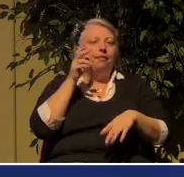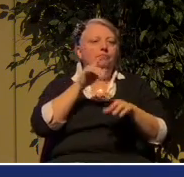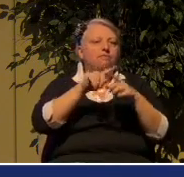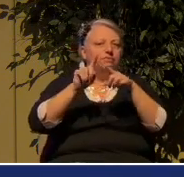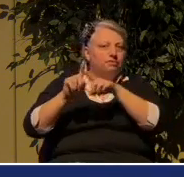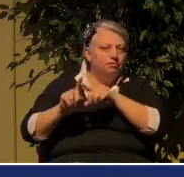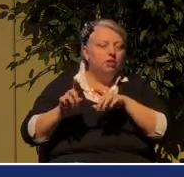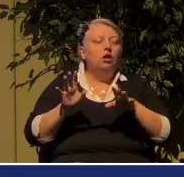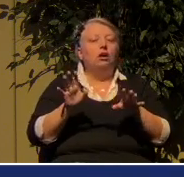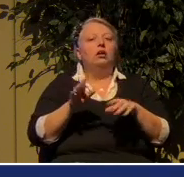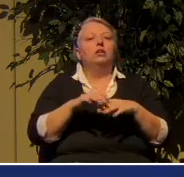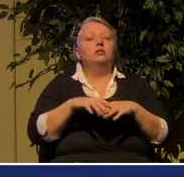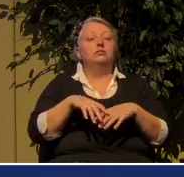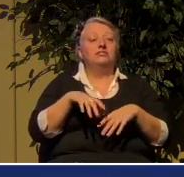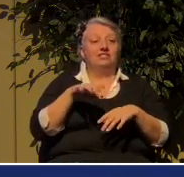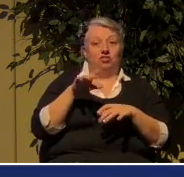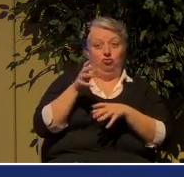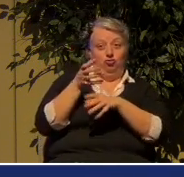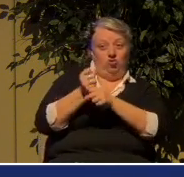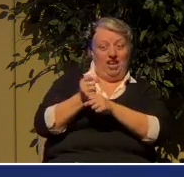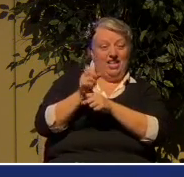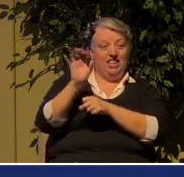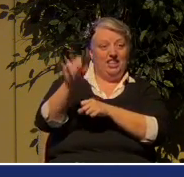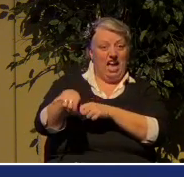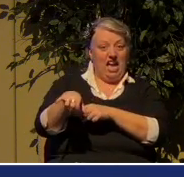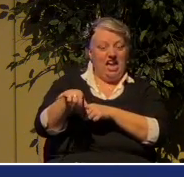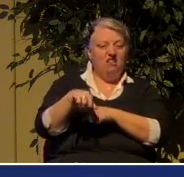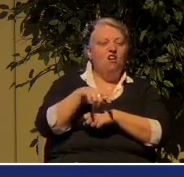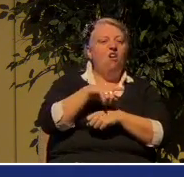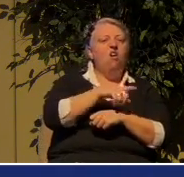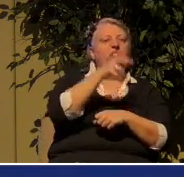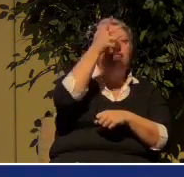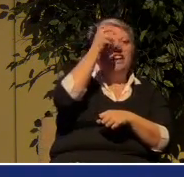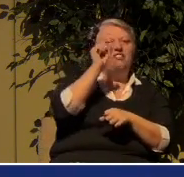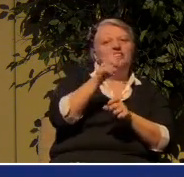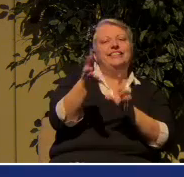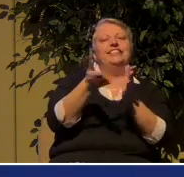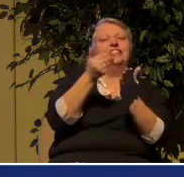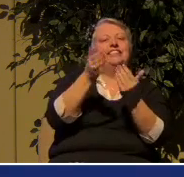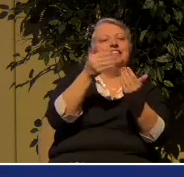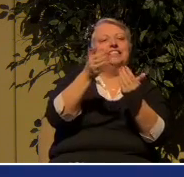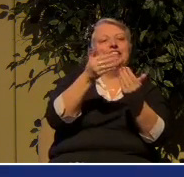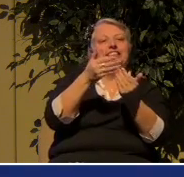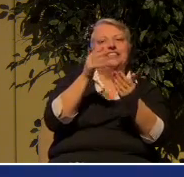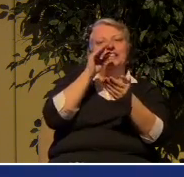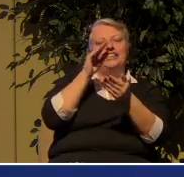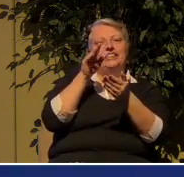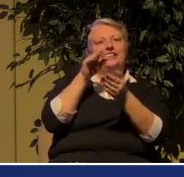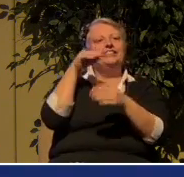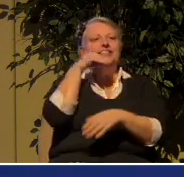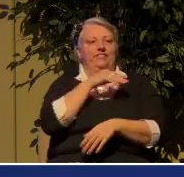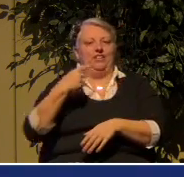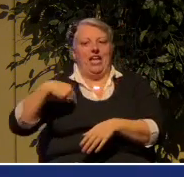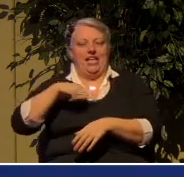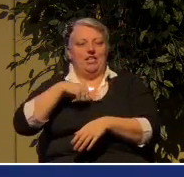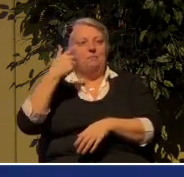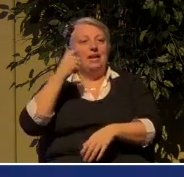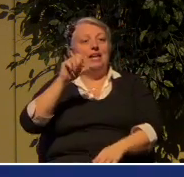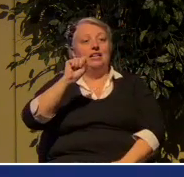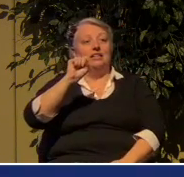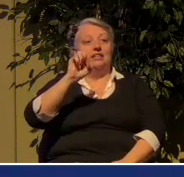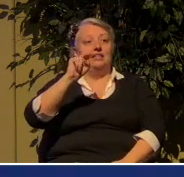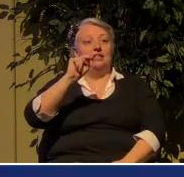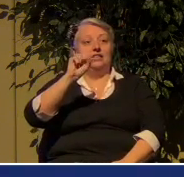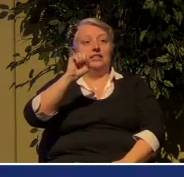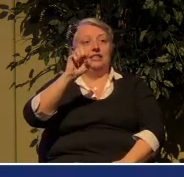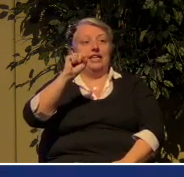readily deceive us because our senses can be deceived. Remember the tree